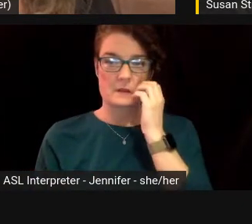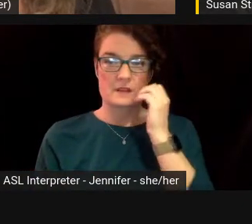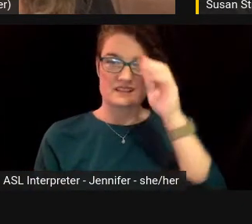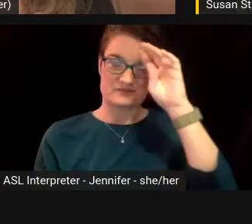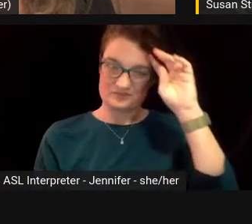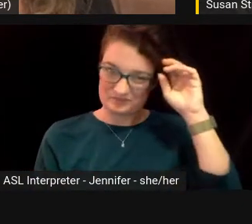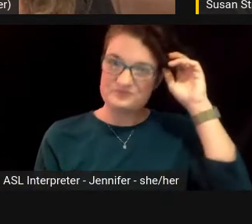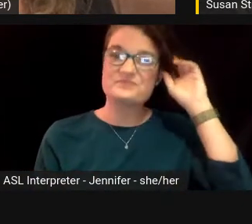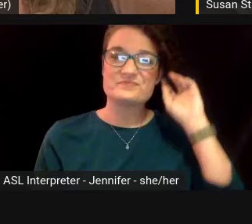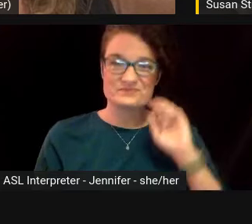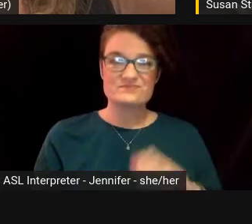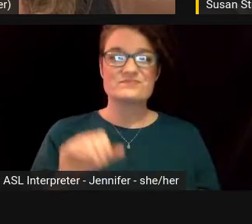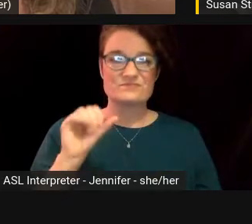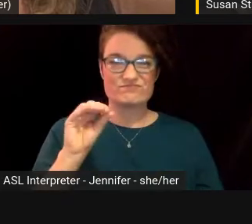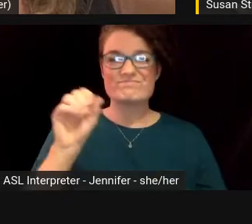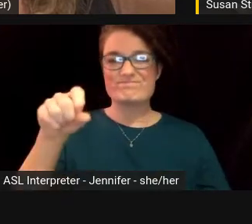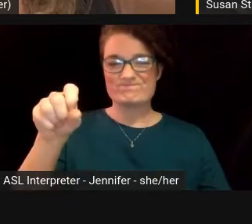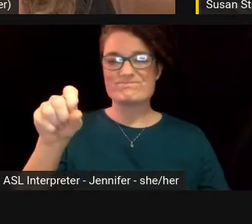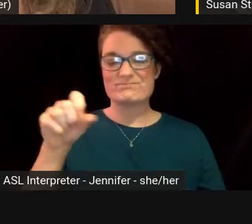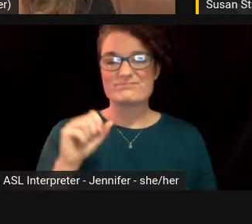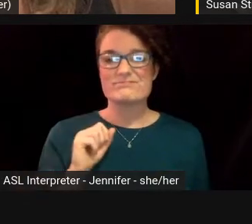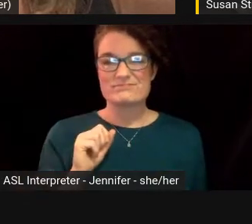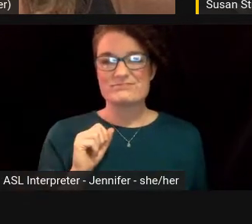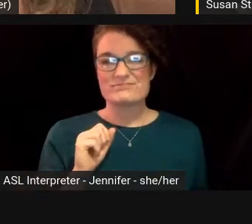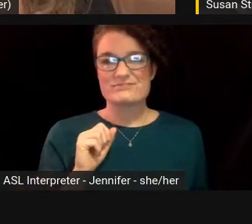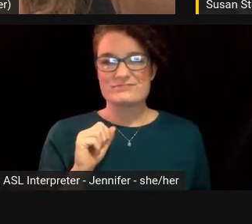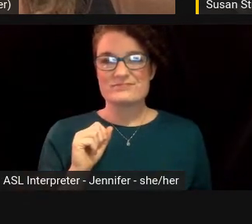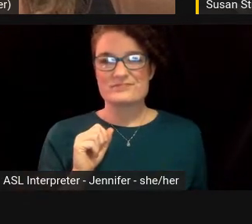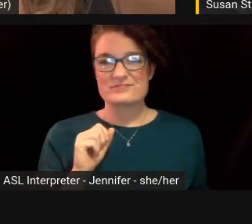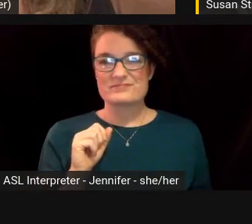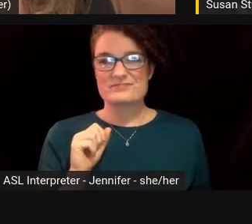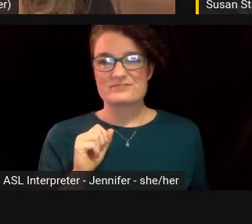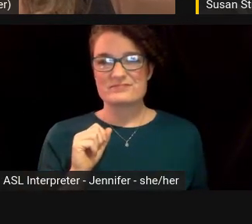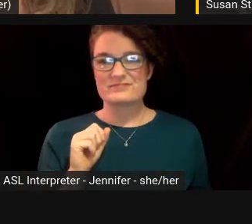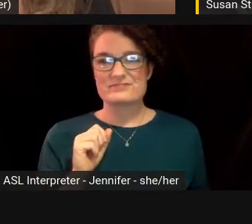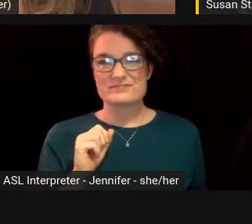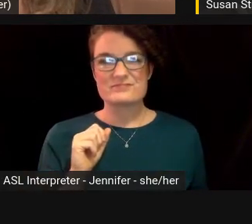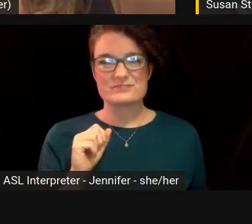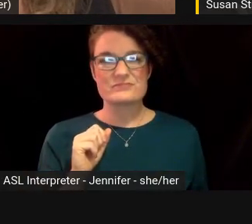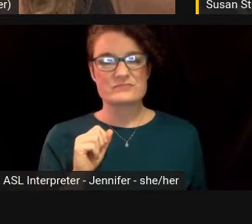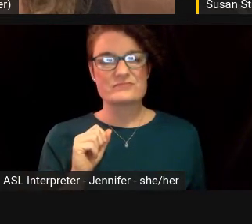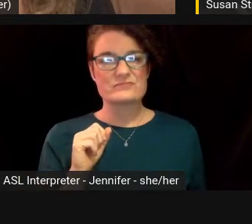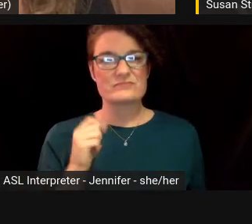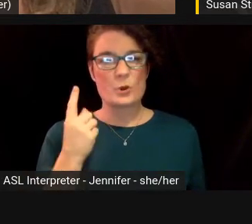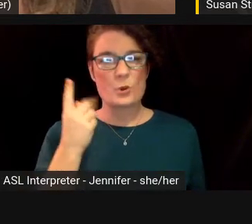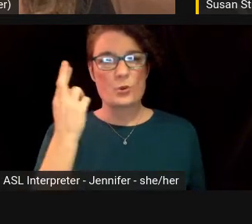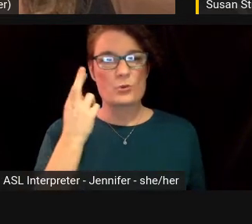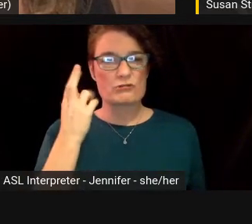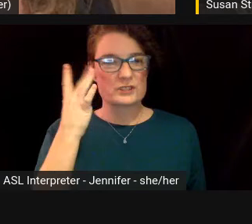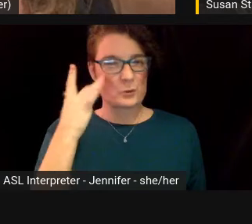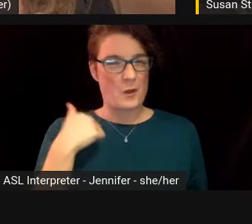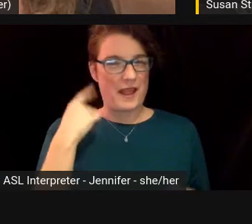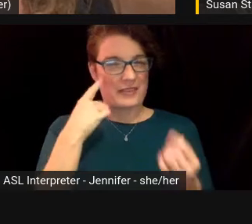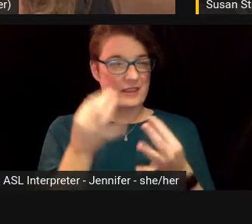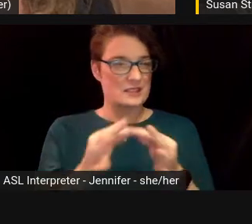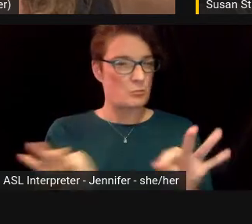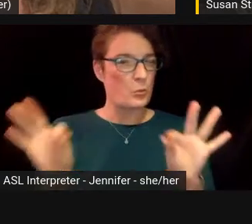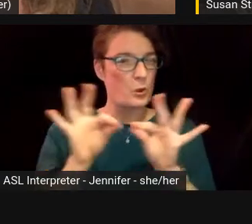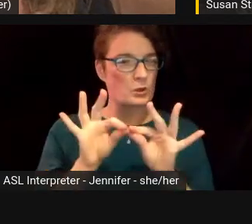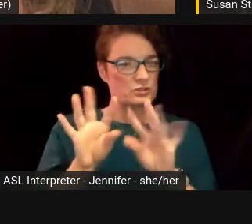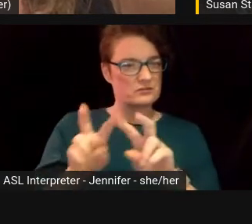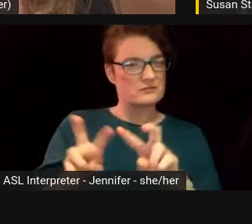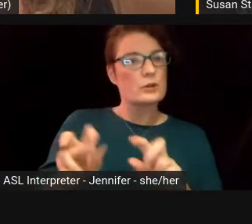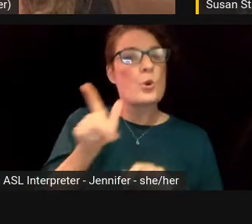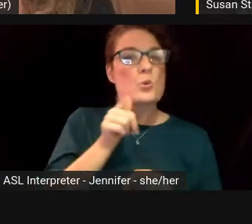So yeah, I mean, one of the reasons I was, I think it's important to ask, you know, who is telling a